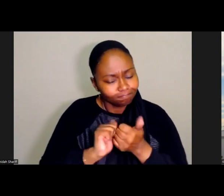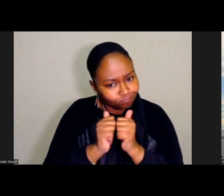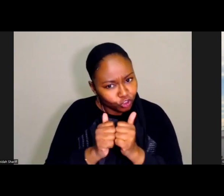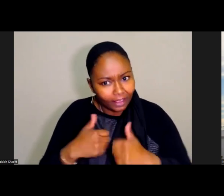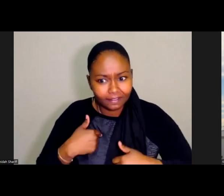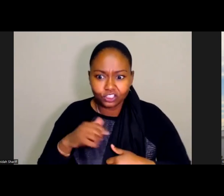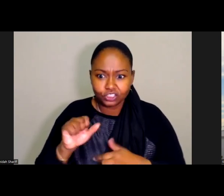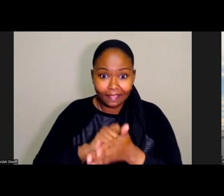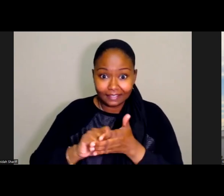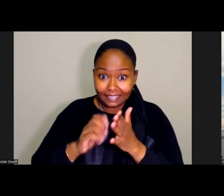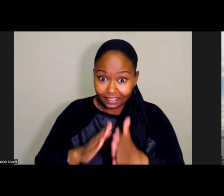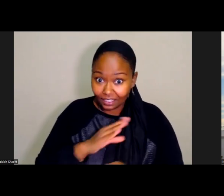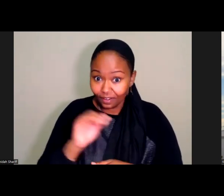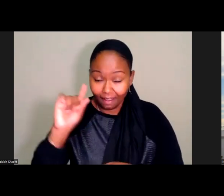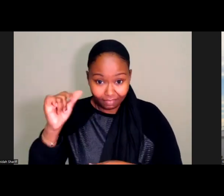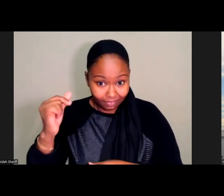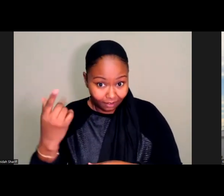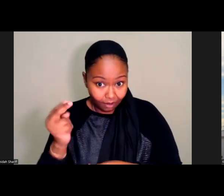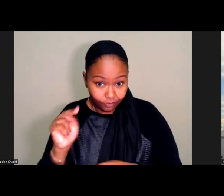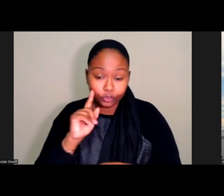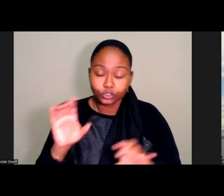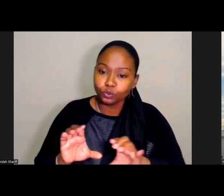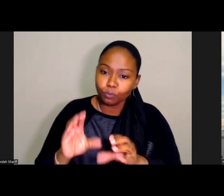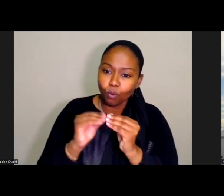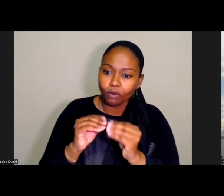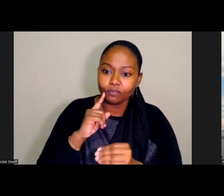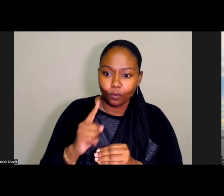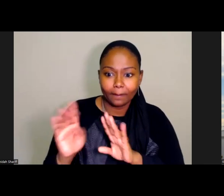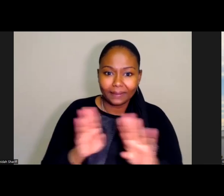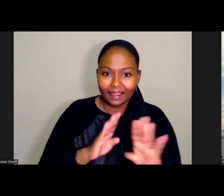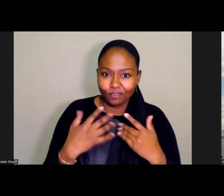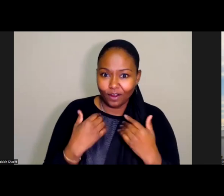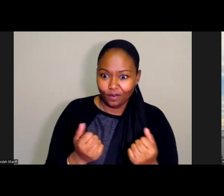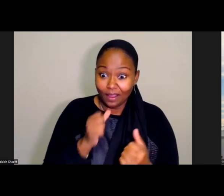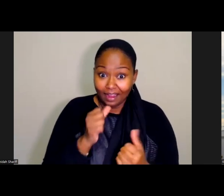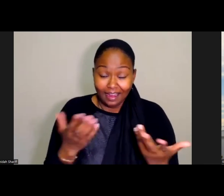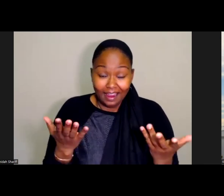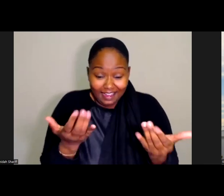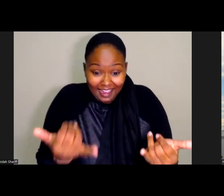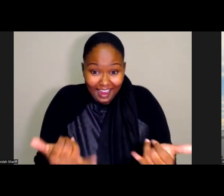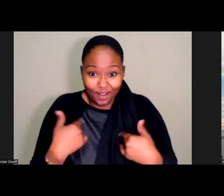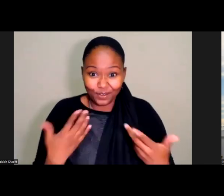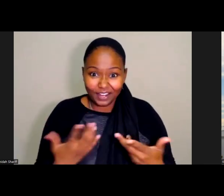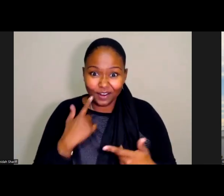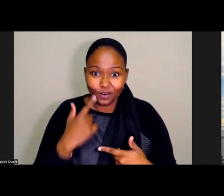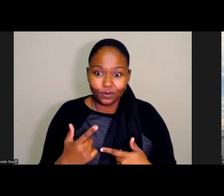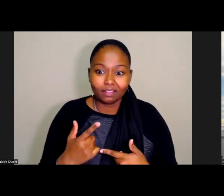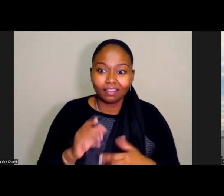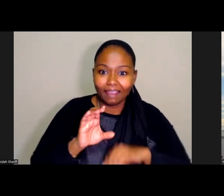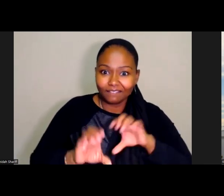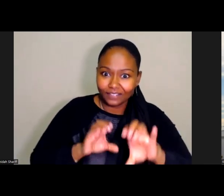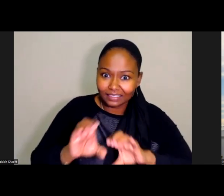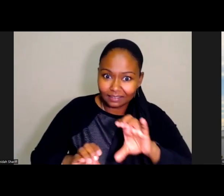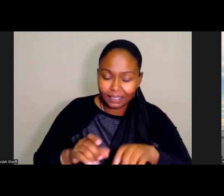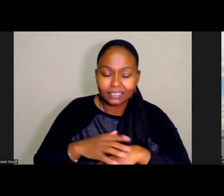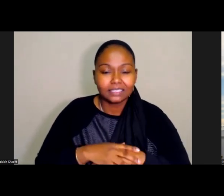and the governor to do more for behavioral health. And here we are not just with the behavioral health investment, but also they worked with us on the